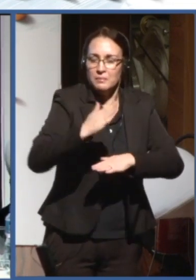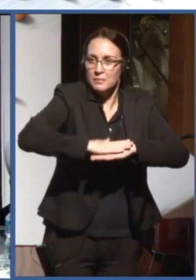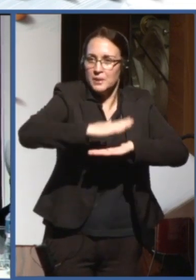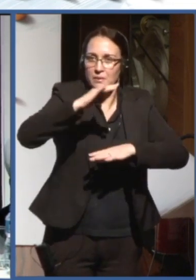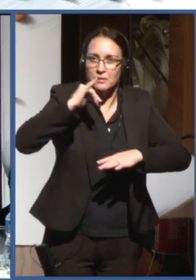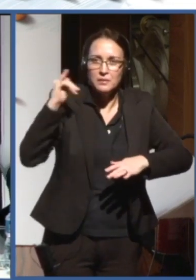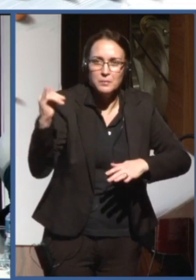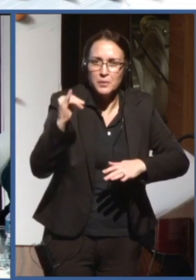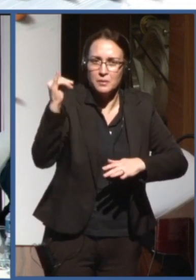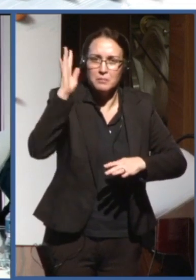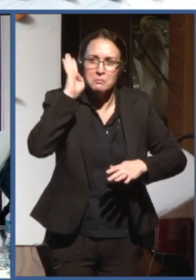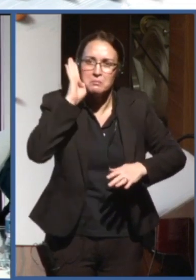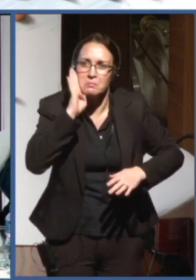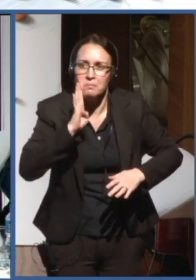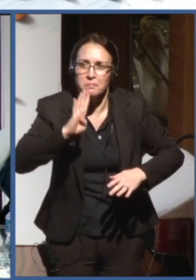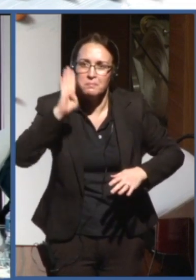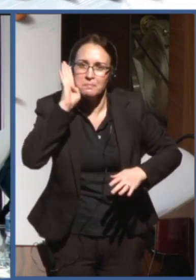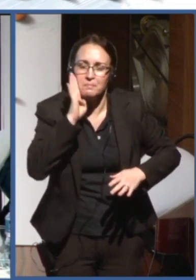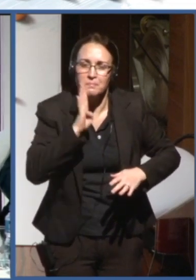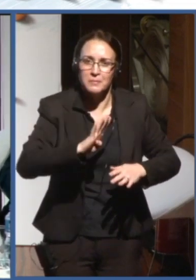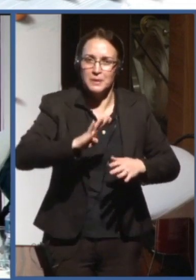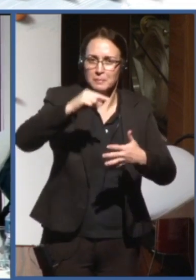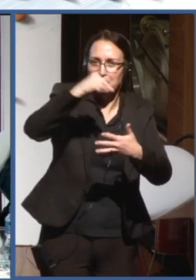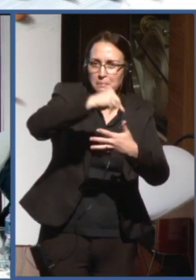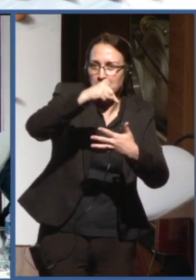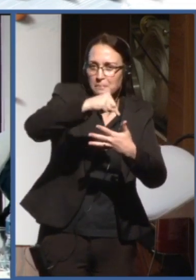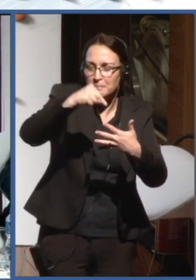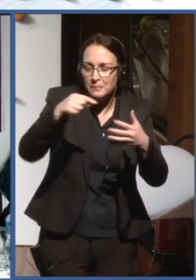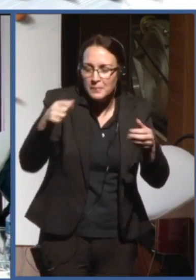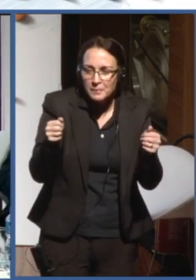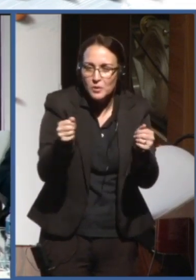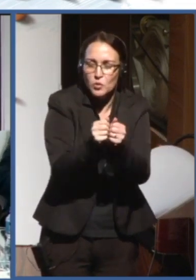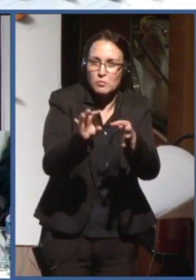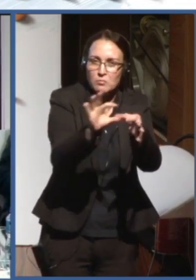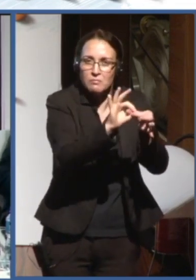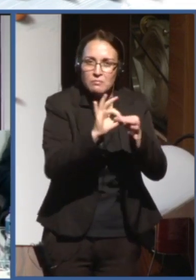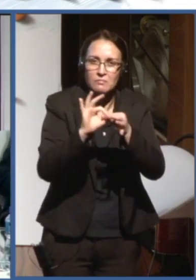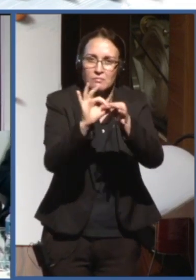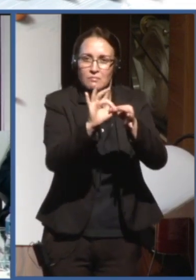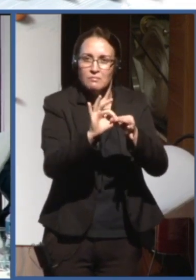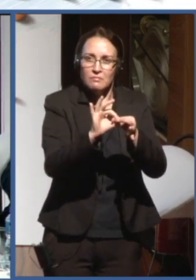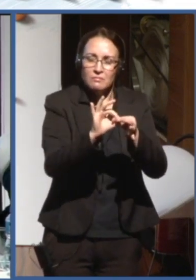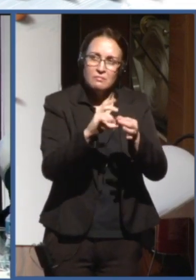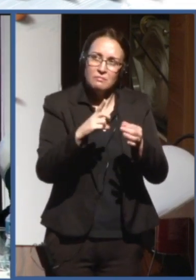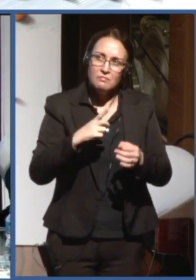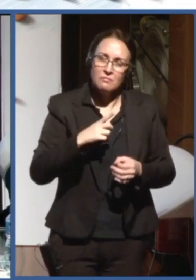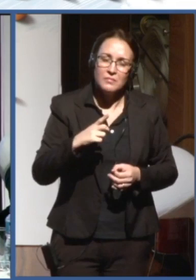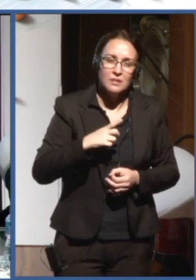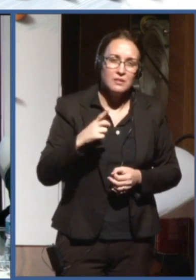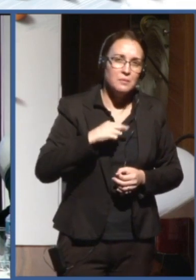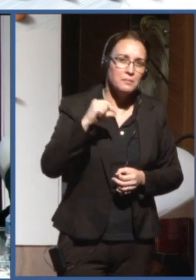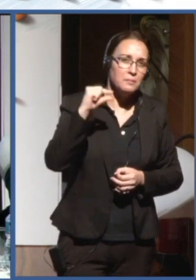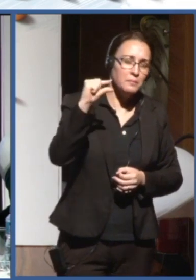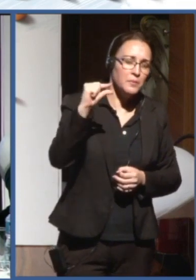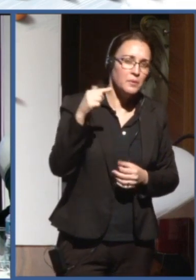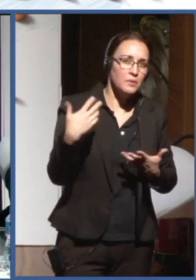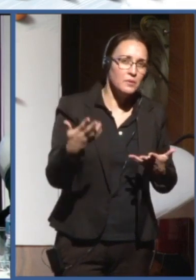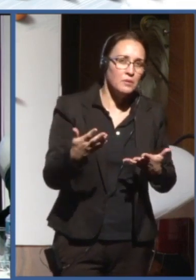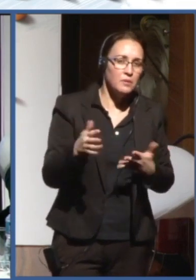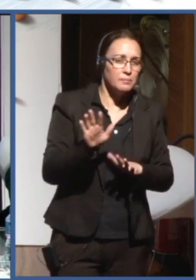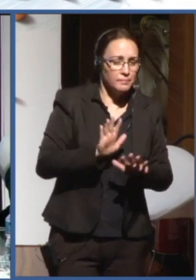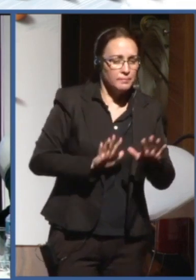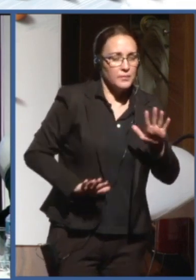at AI in absolutely every area. But I would still urge a little bit of caution because, you know, in some areas, such as,